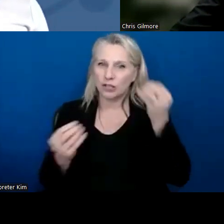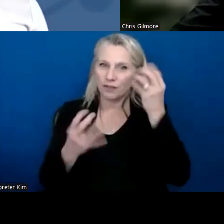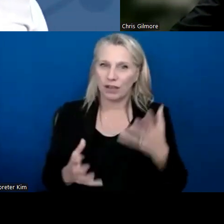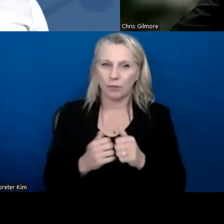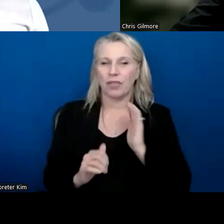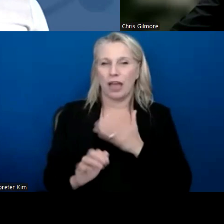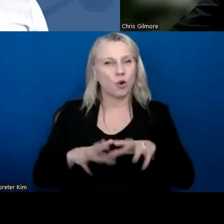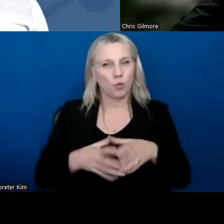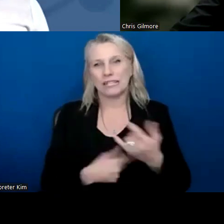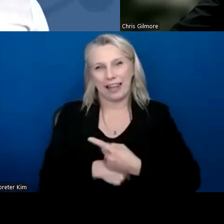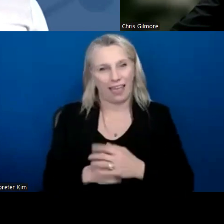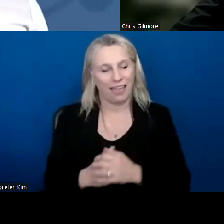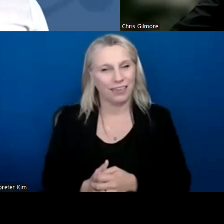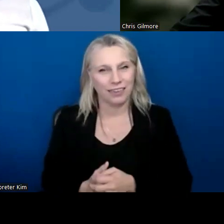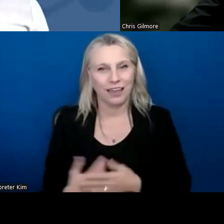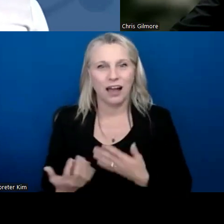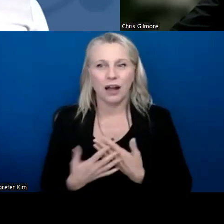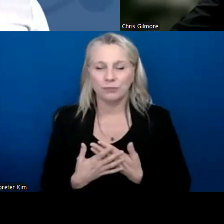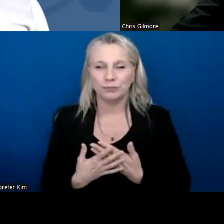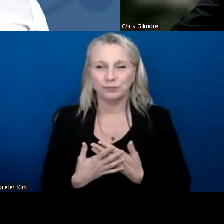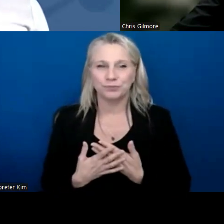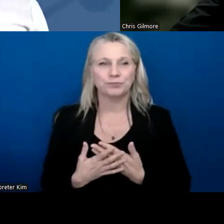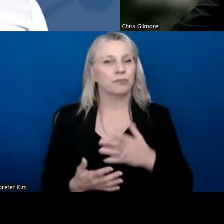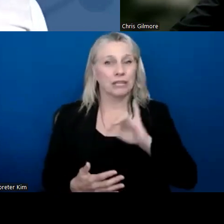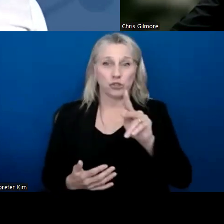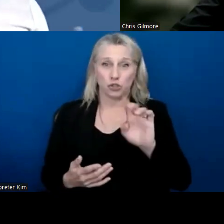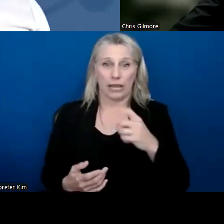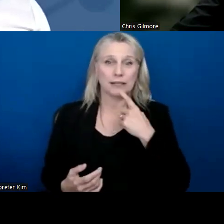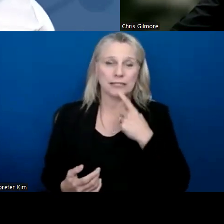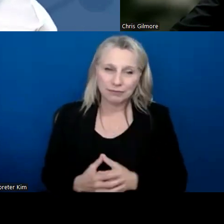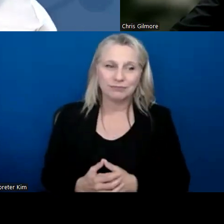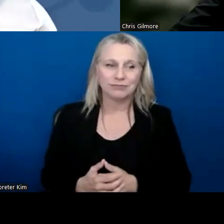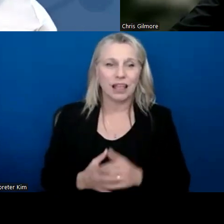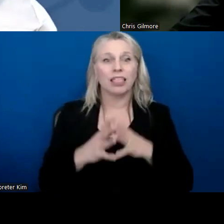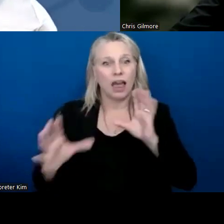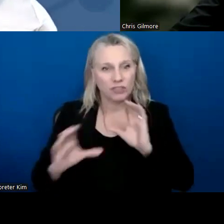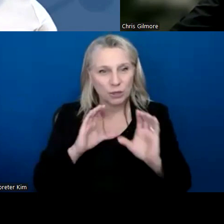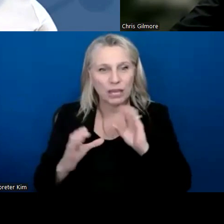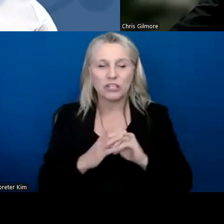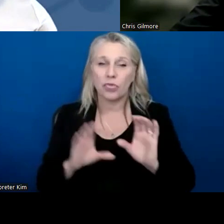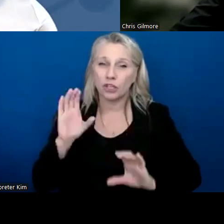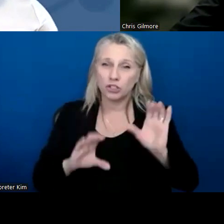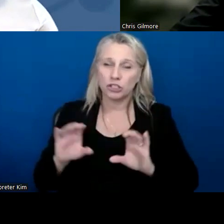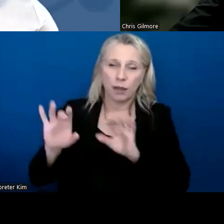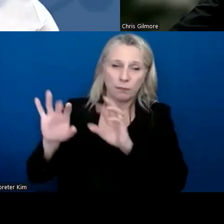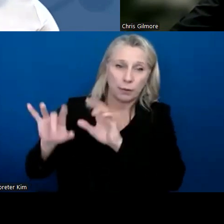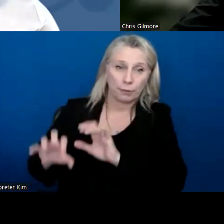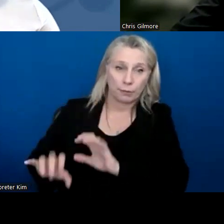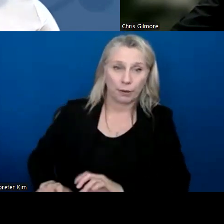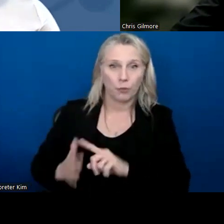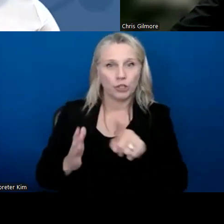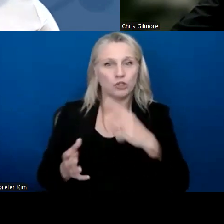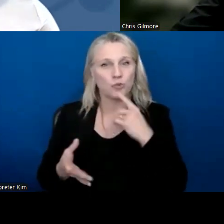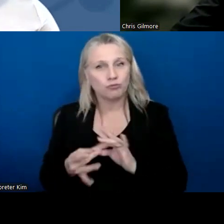group today. Um, as Jackie mentioned, there was a lot of communication in the chat, uh, just about what you spoke